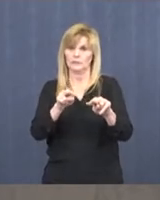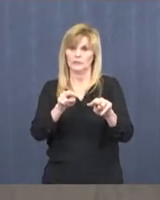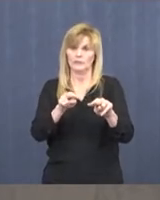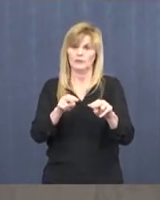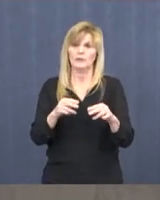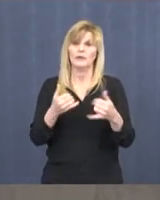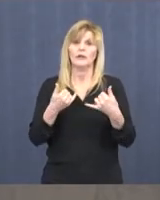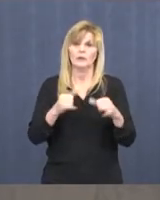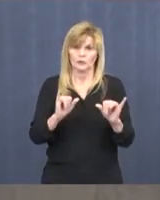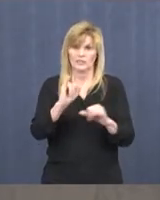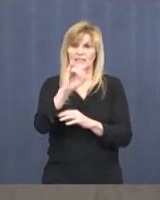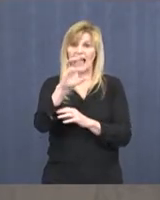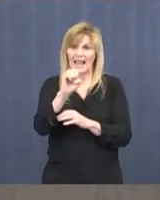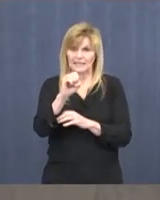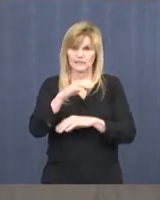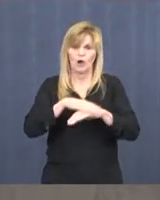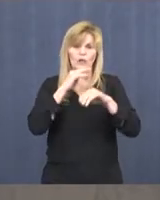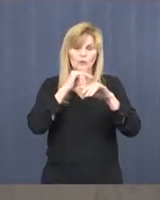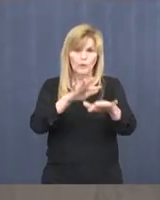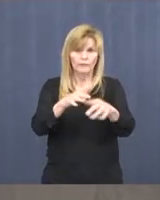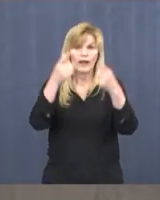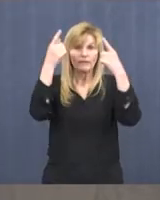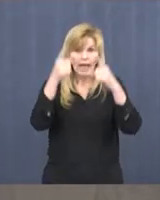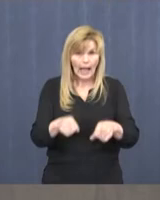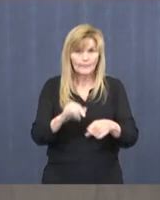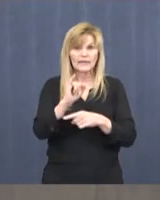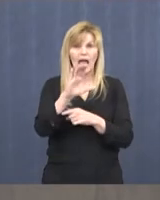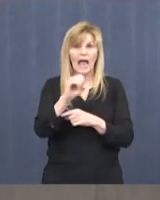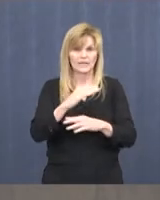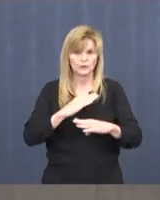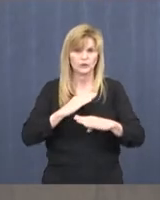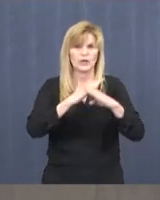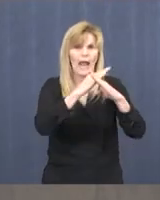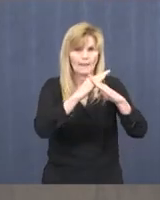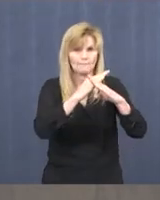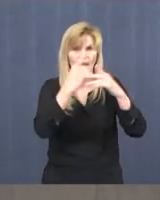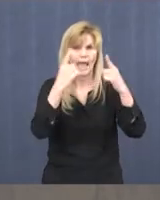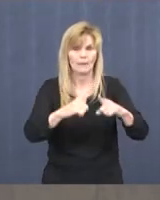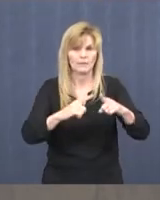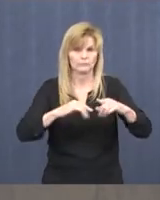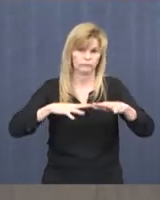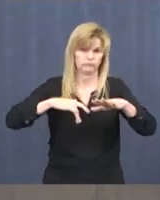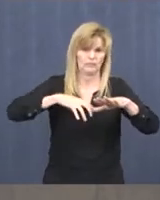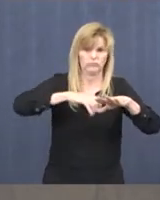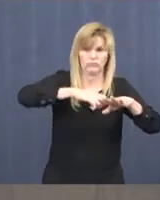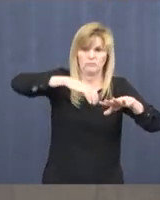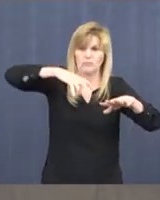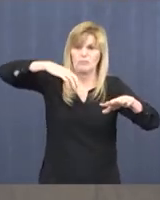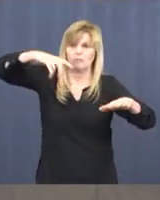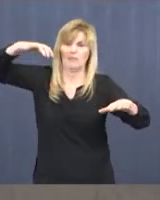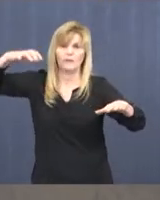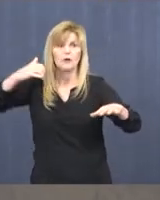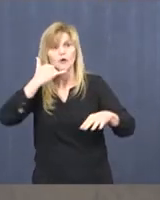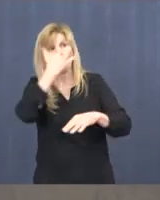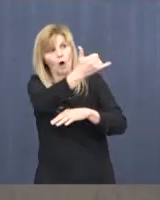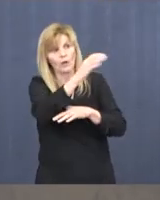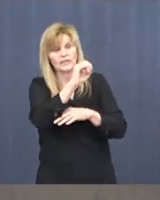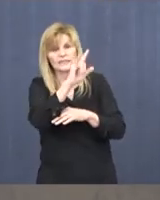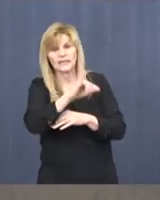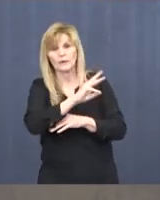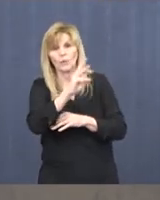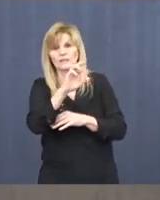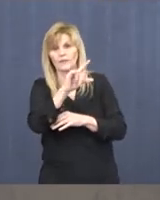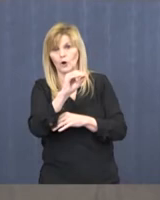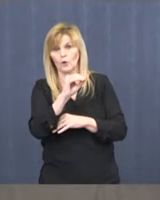in the river. That should there be any ice jams or anything like that, that they can call the city of West Fargo,